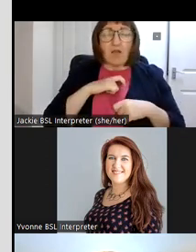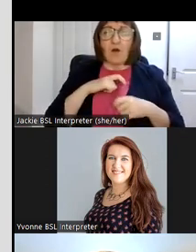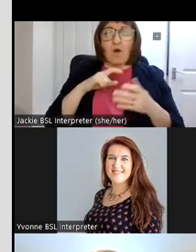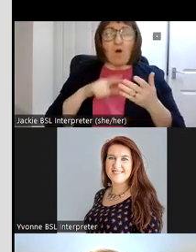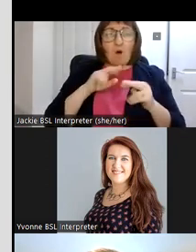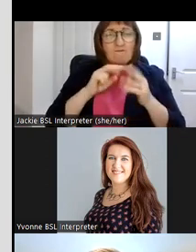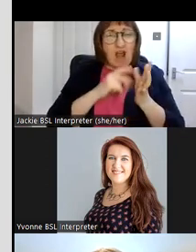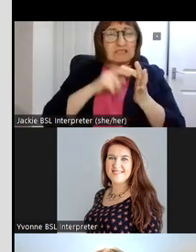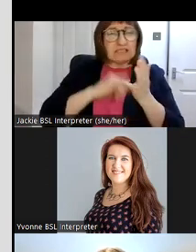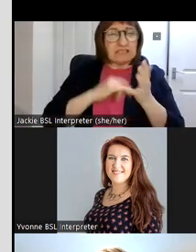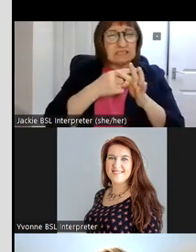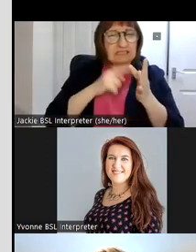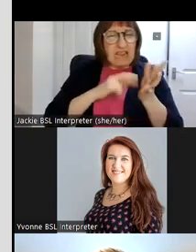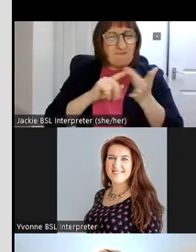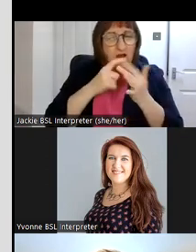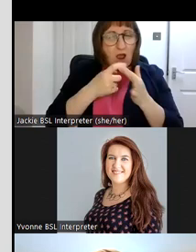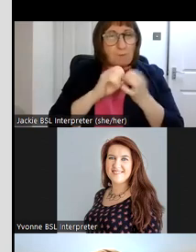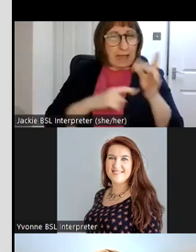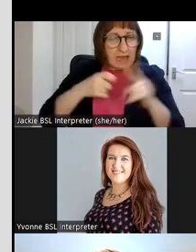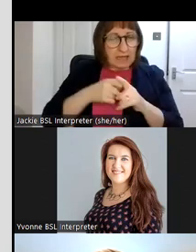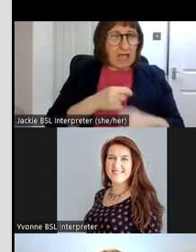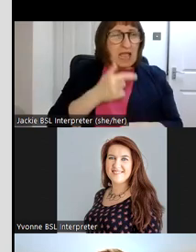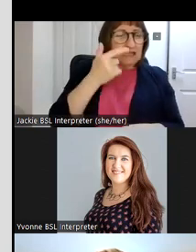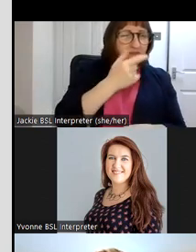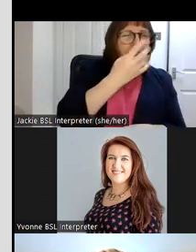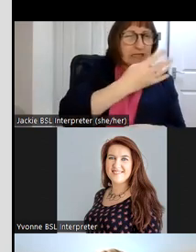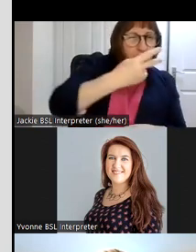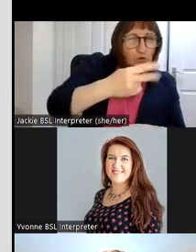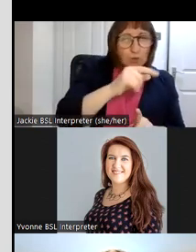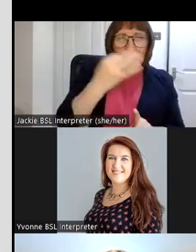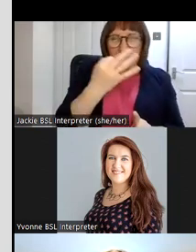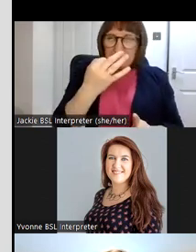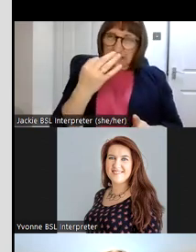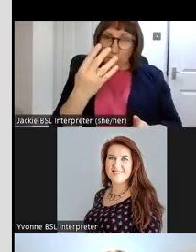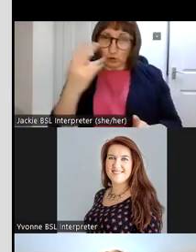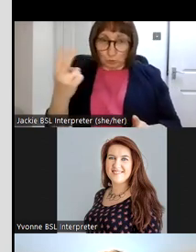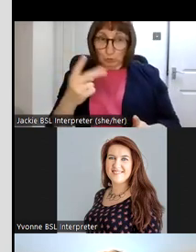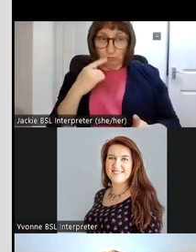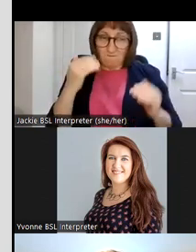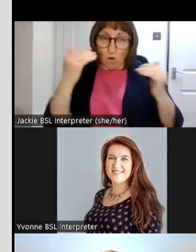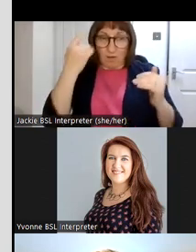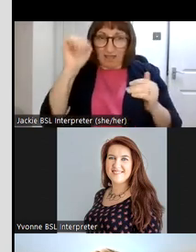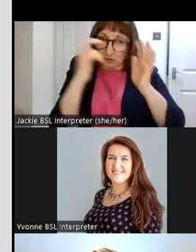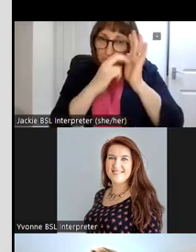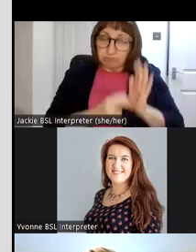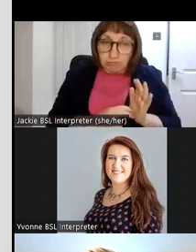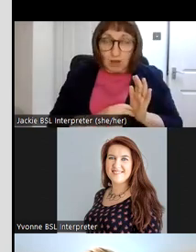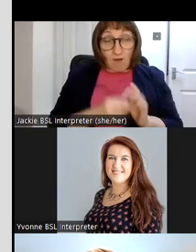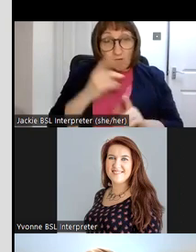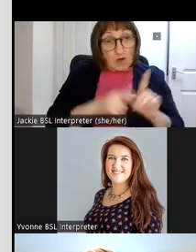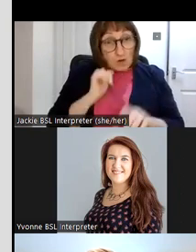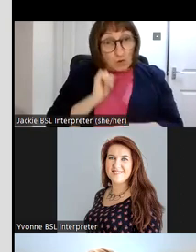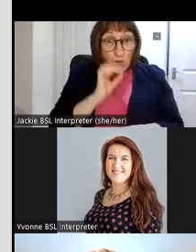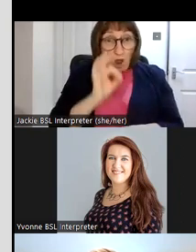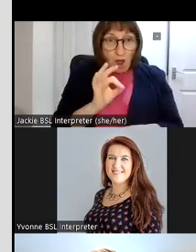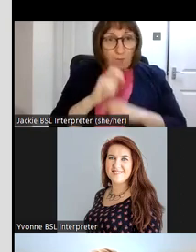between the years of 1792 and 1813 so he was very forward thinking for his time so a couple of years ago we had actually